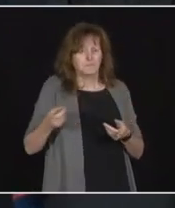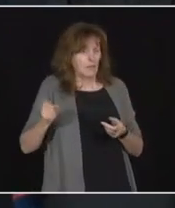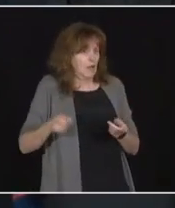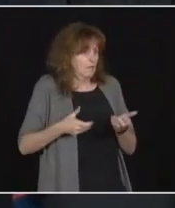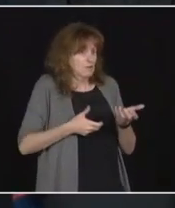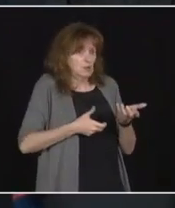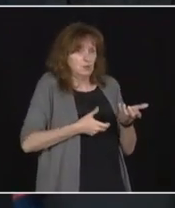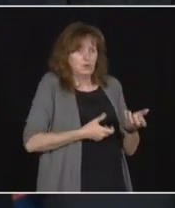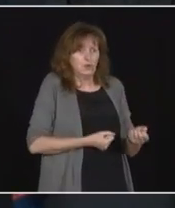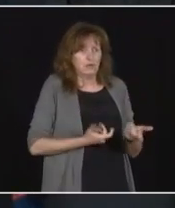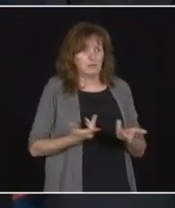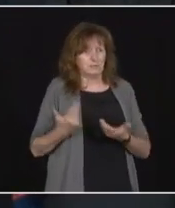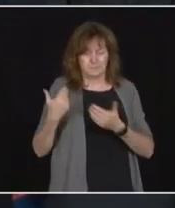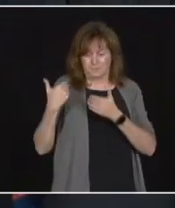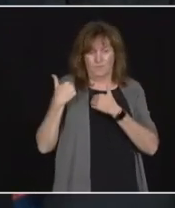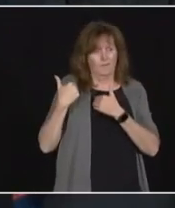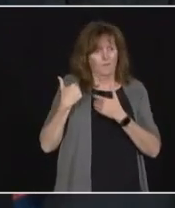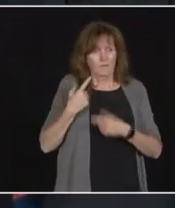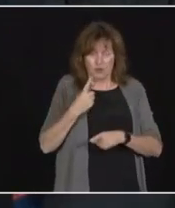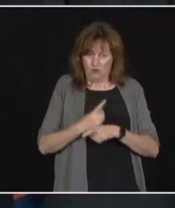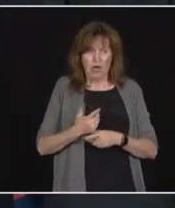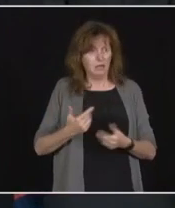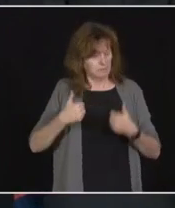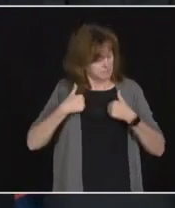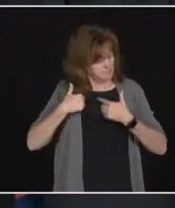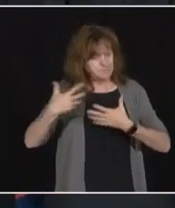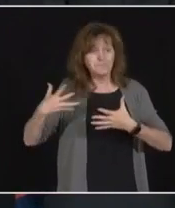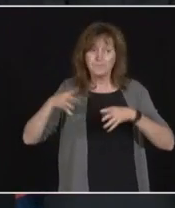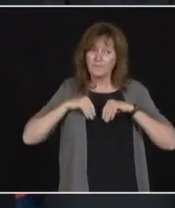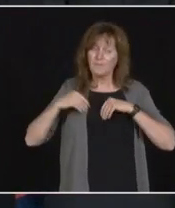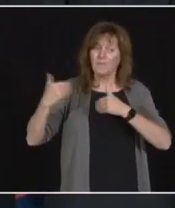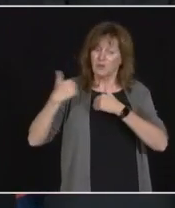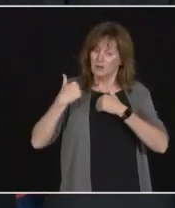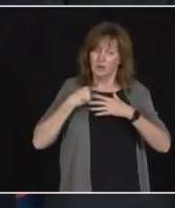that that it. As I say, I take ownership of this. And we're going to fix it.